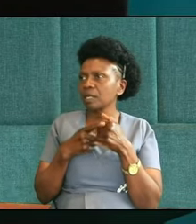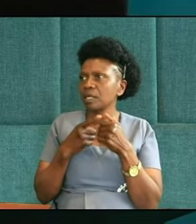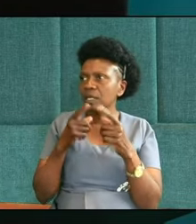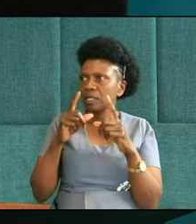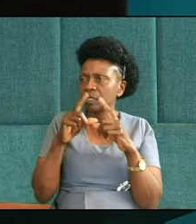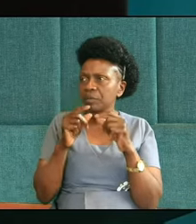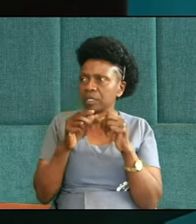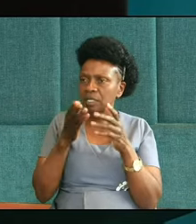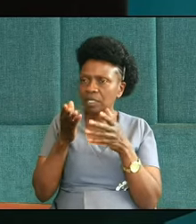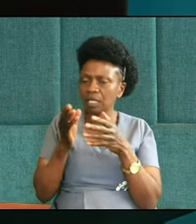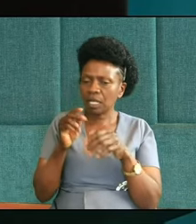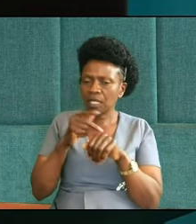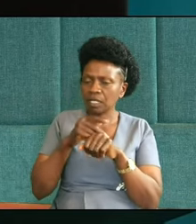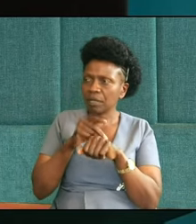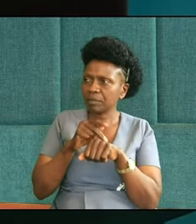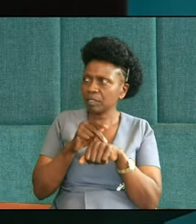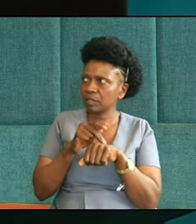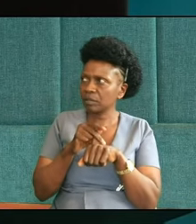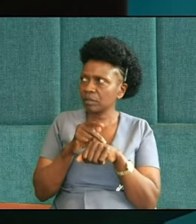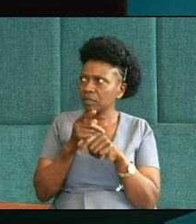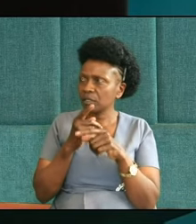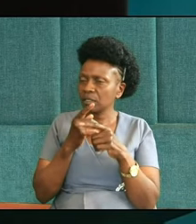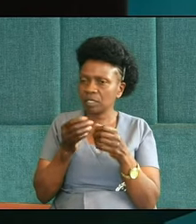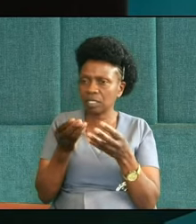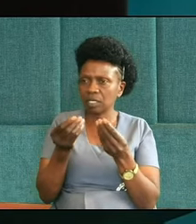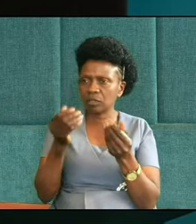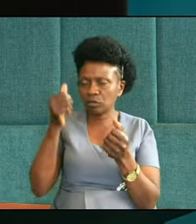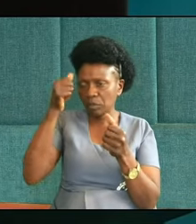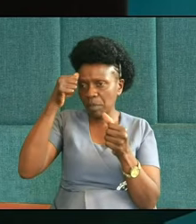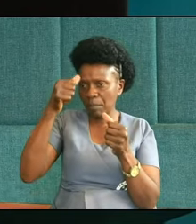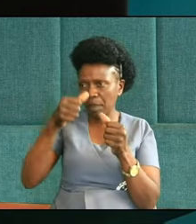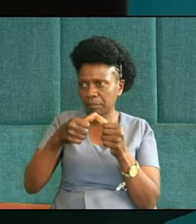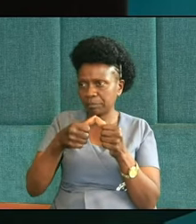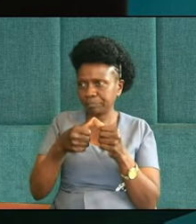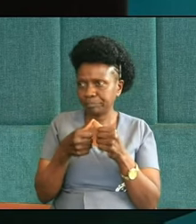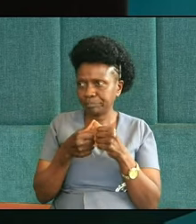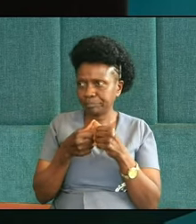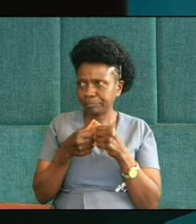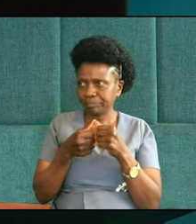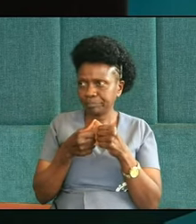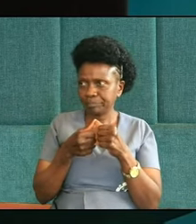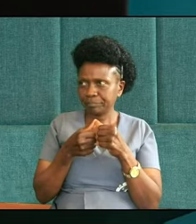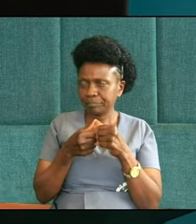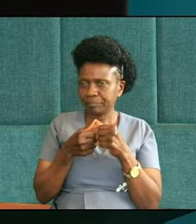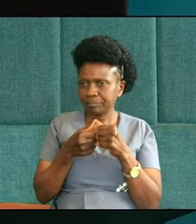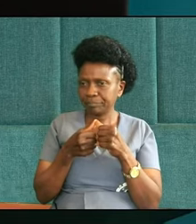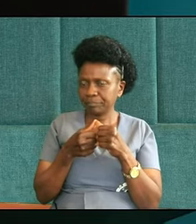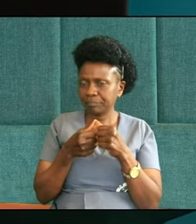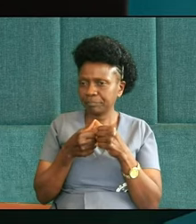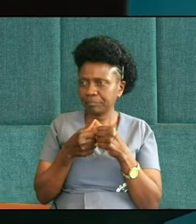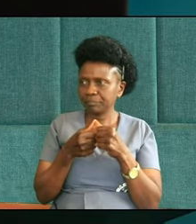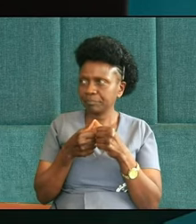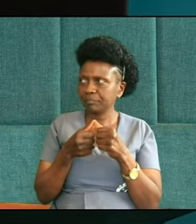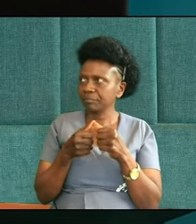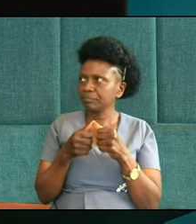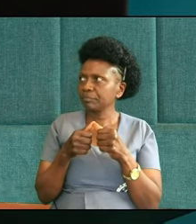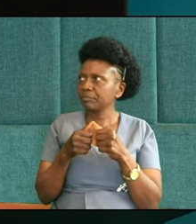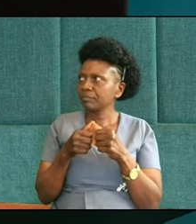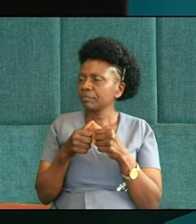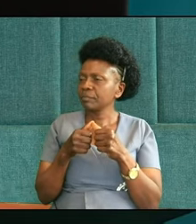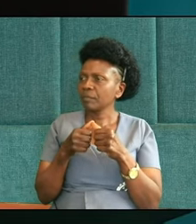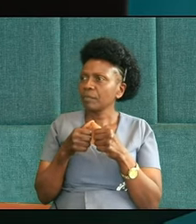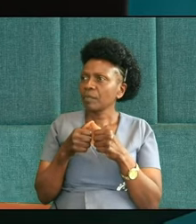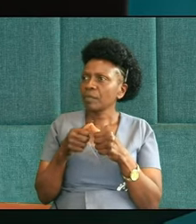is there. Psalm, and it's easy to remember, if you're to get discouraged, don't forget, 8, 7, 6, like you're counting down, right?